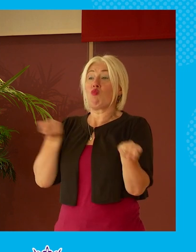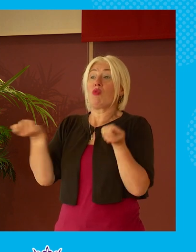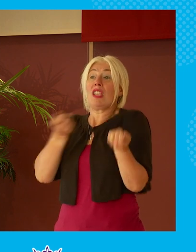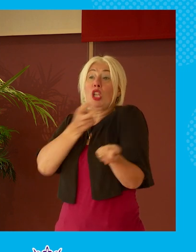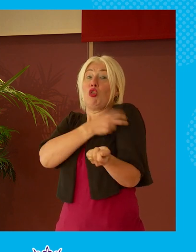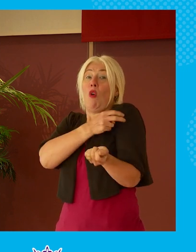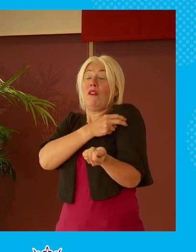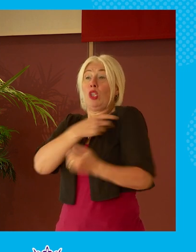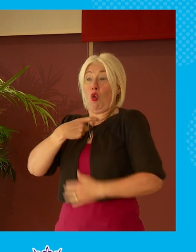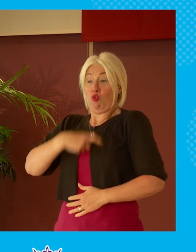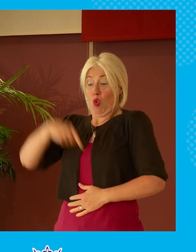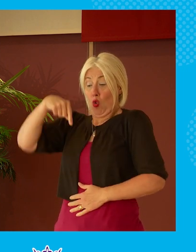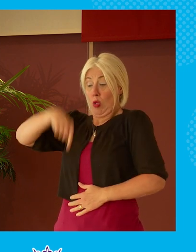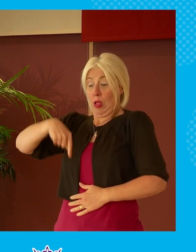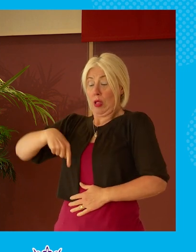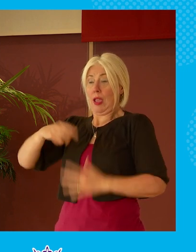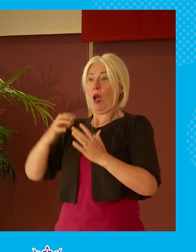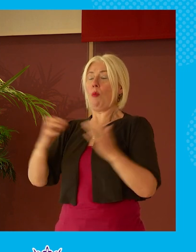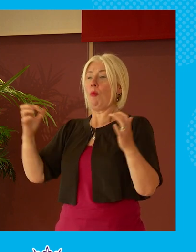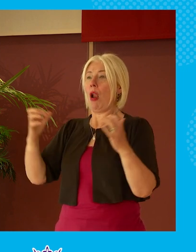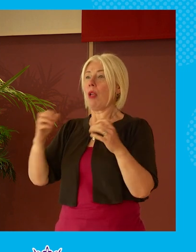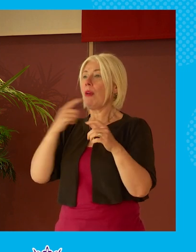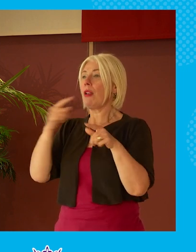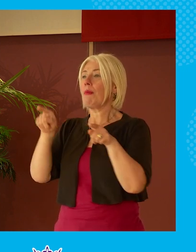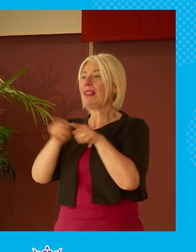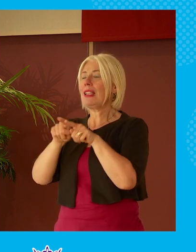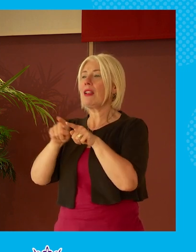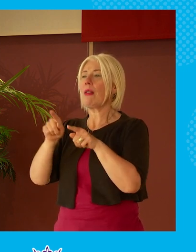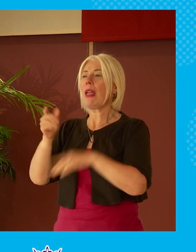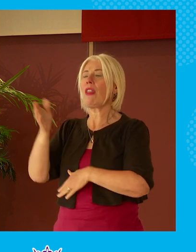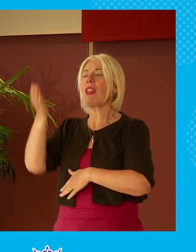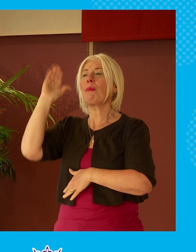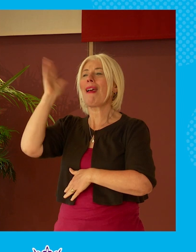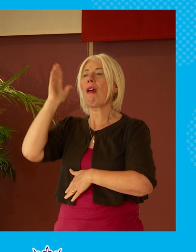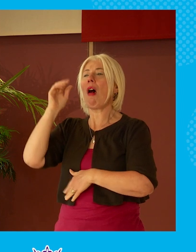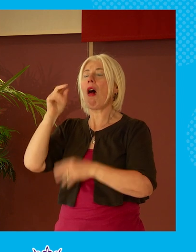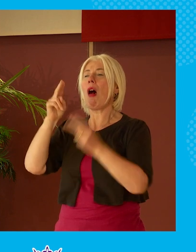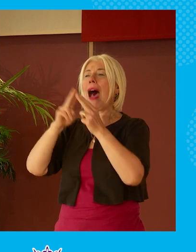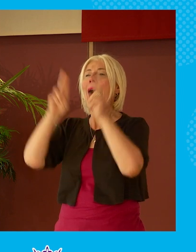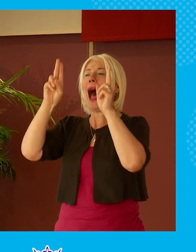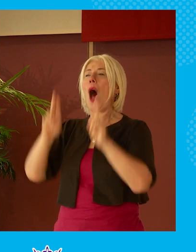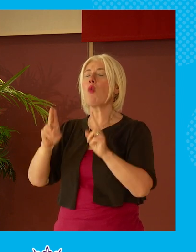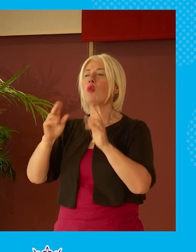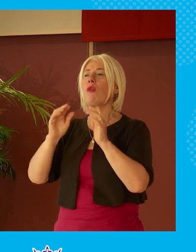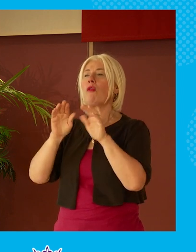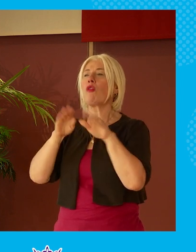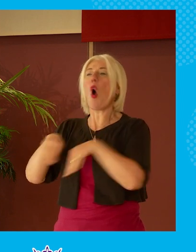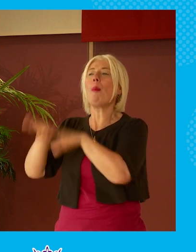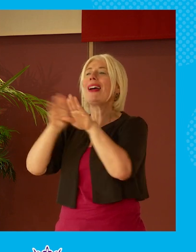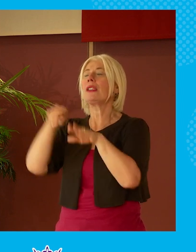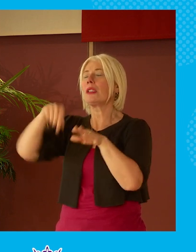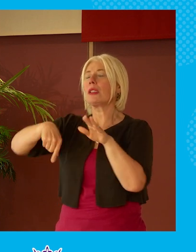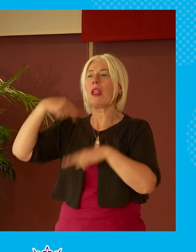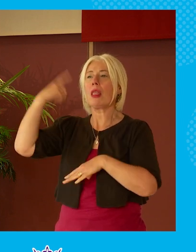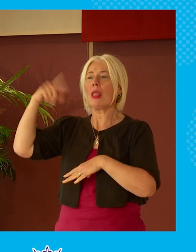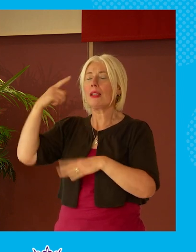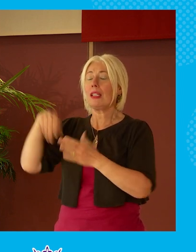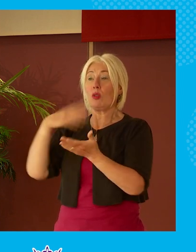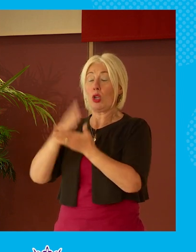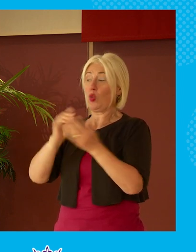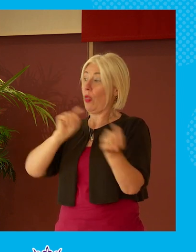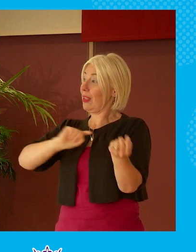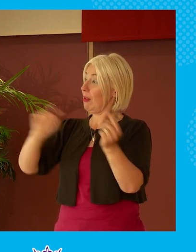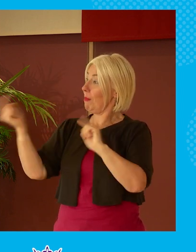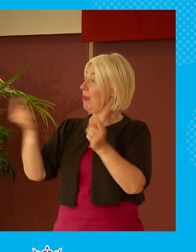within the parliament it'll be similar and the the speaker in the house of comments um is is trying to make sure the debate